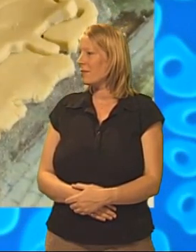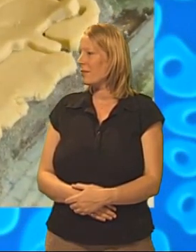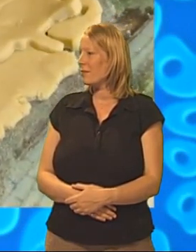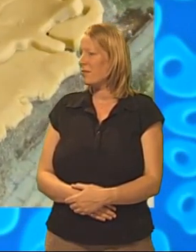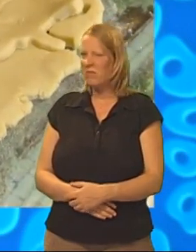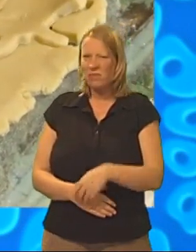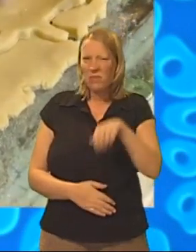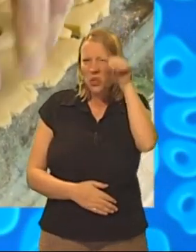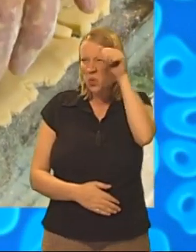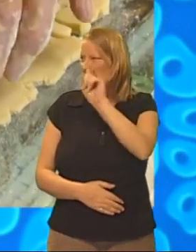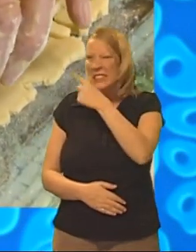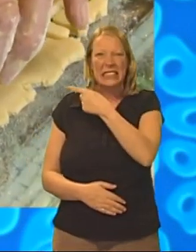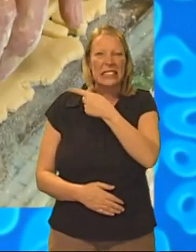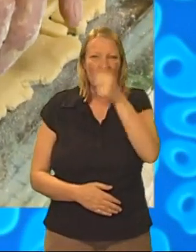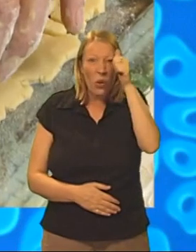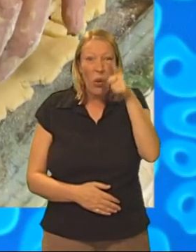Do you know what that is?